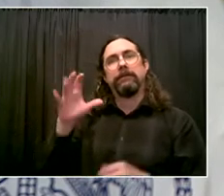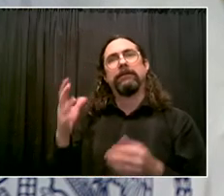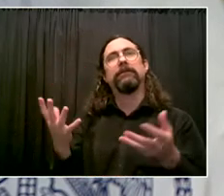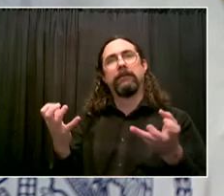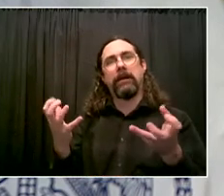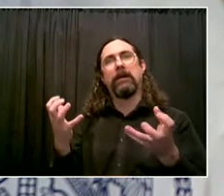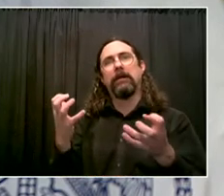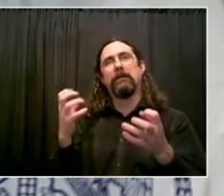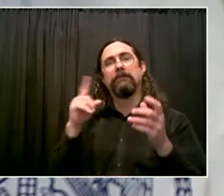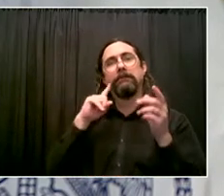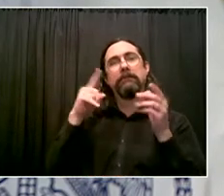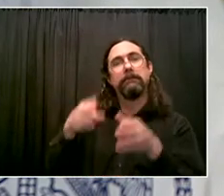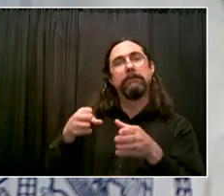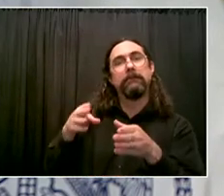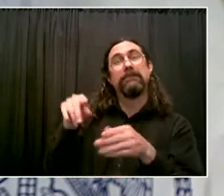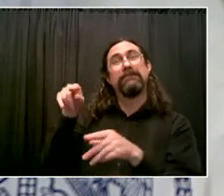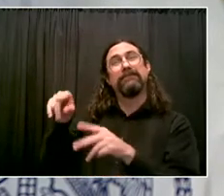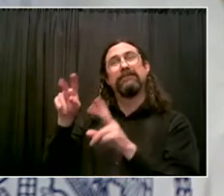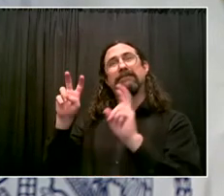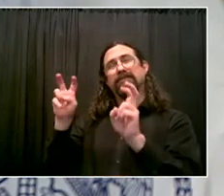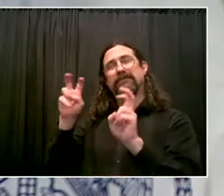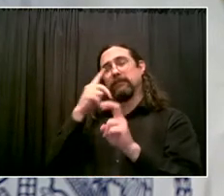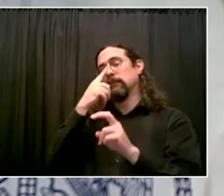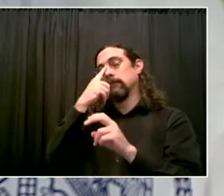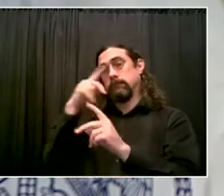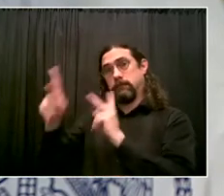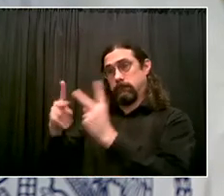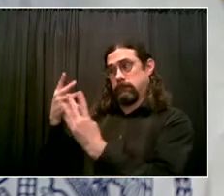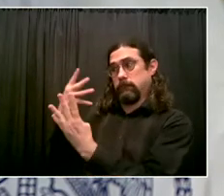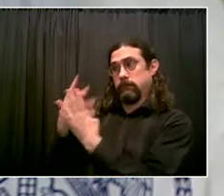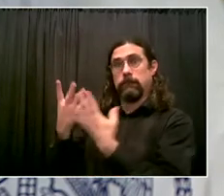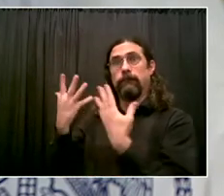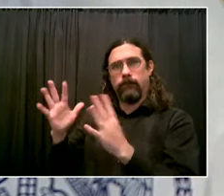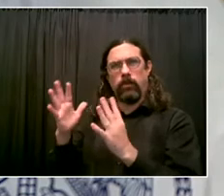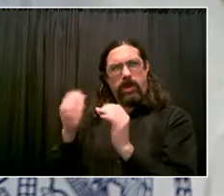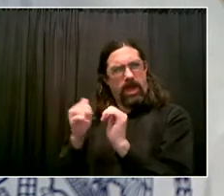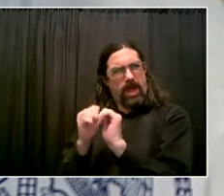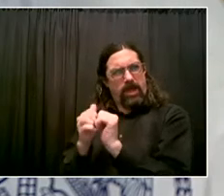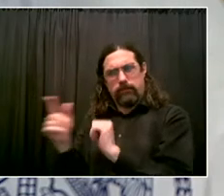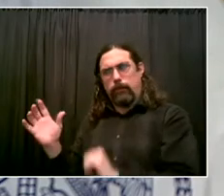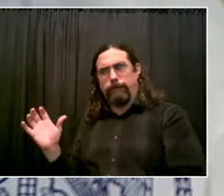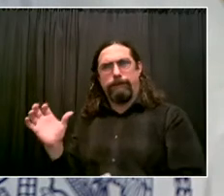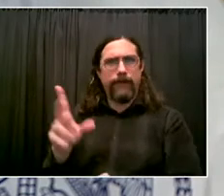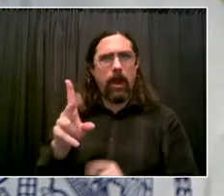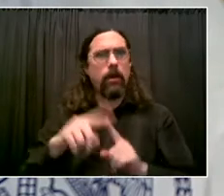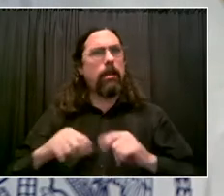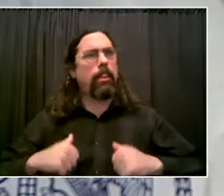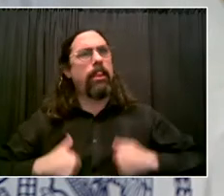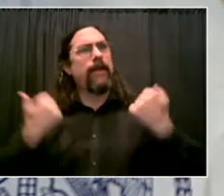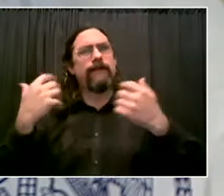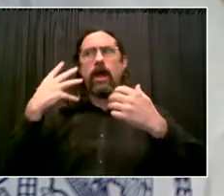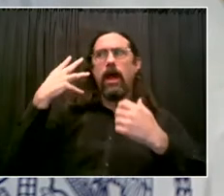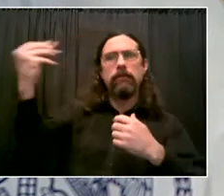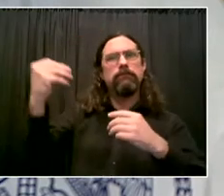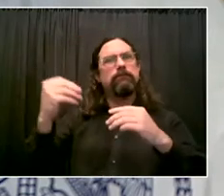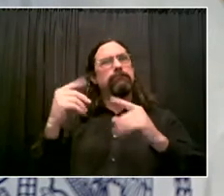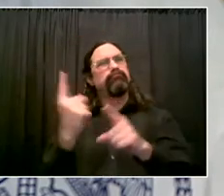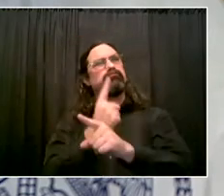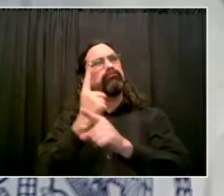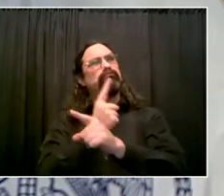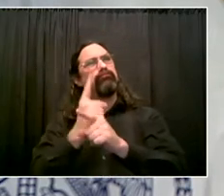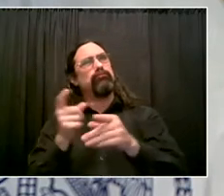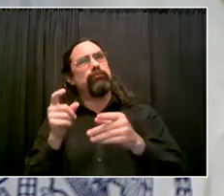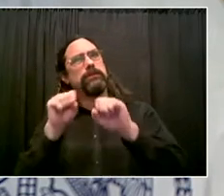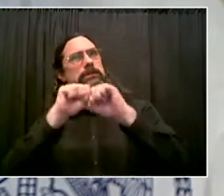transitional job, giving them real support. Unfortunately, historically, the state of New York has not done that. As we've talked with legislators in the Senate and the Assembly,